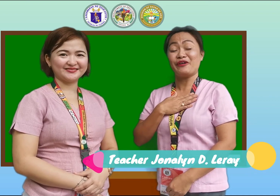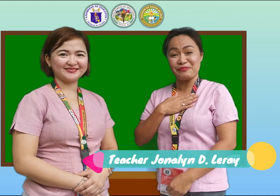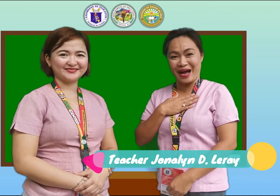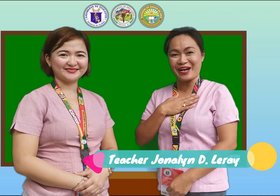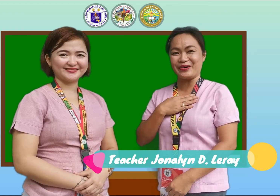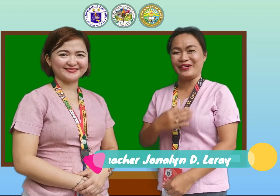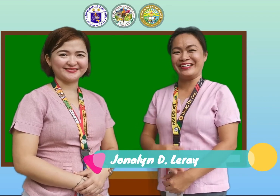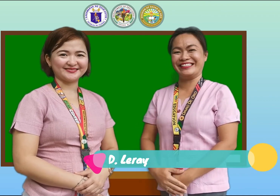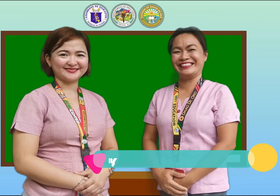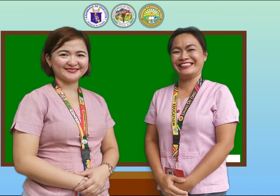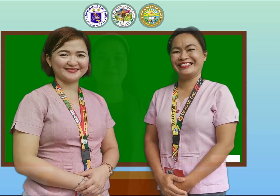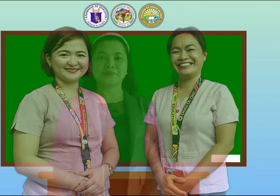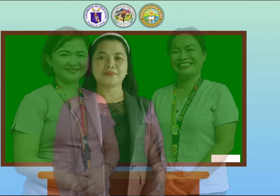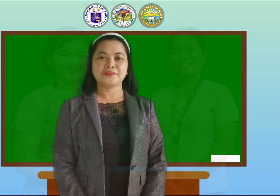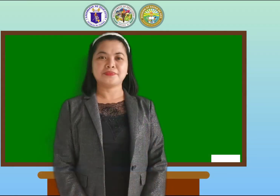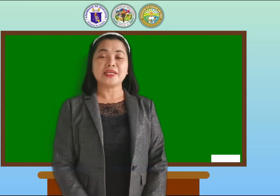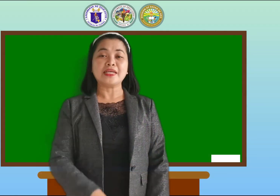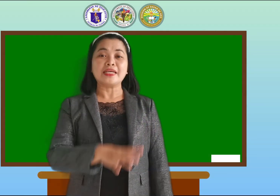School of Maco.